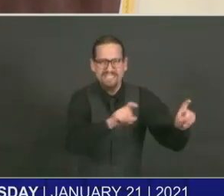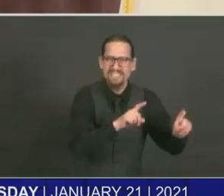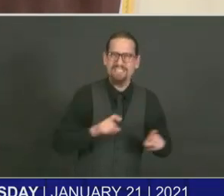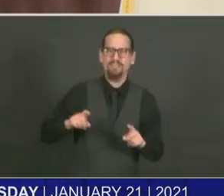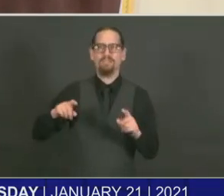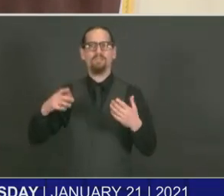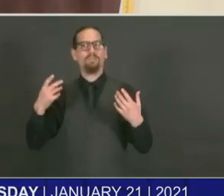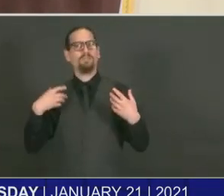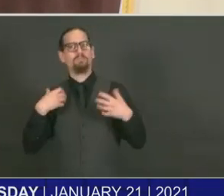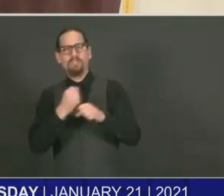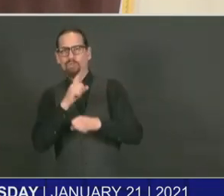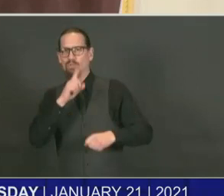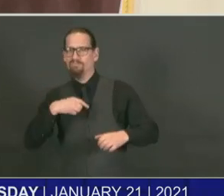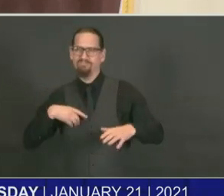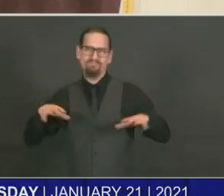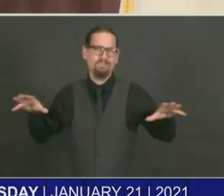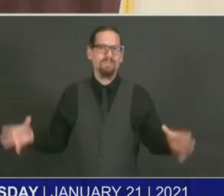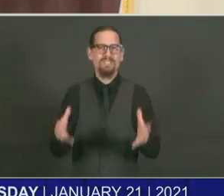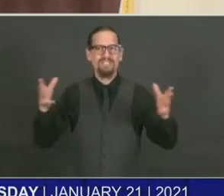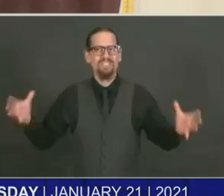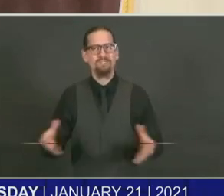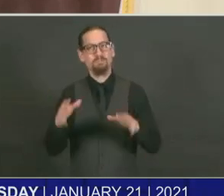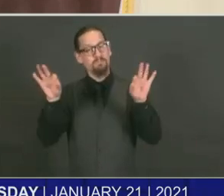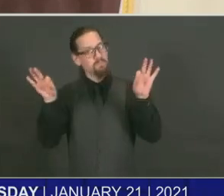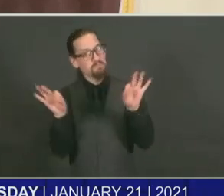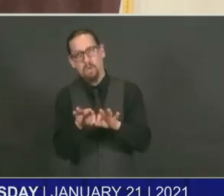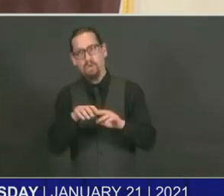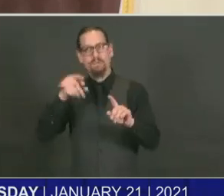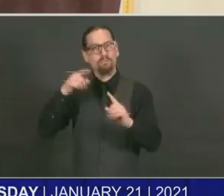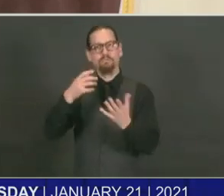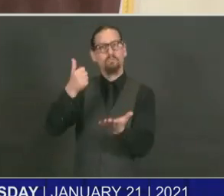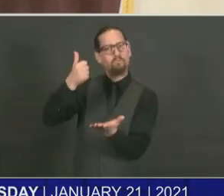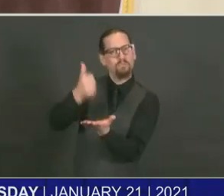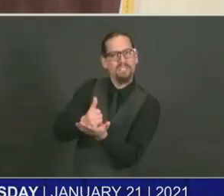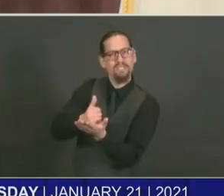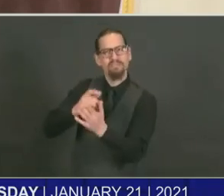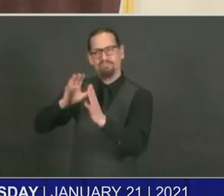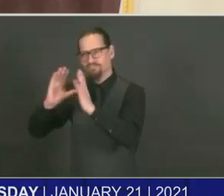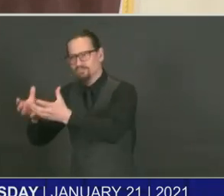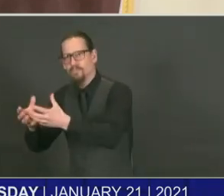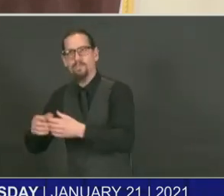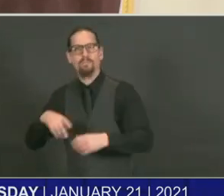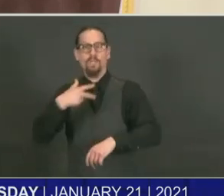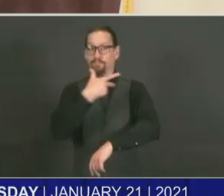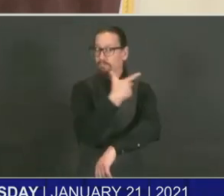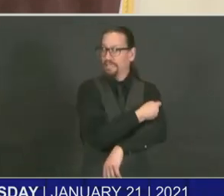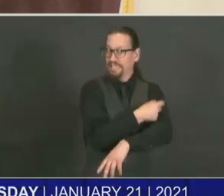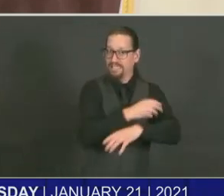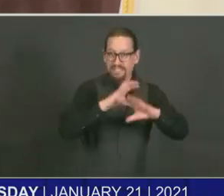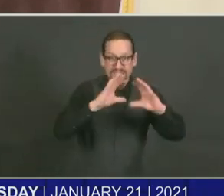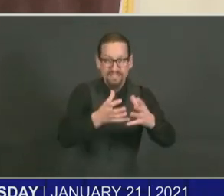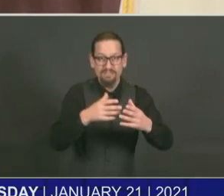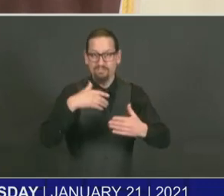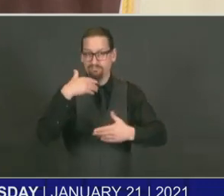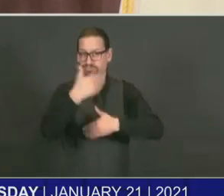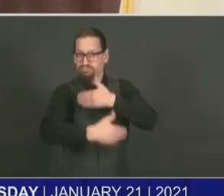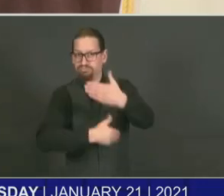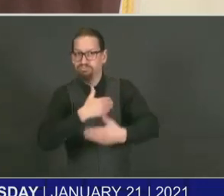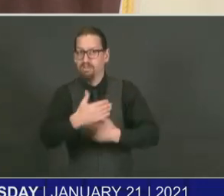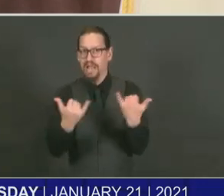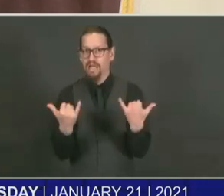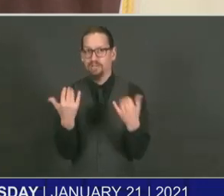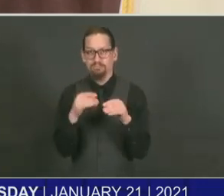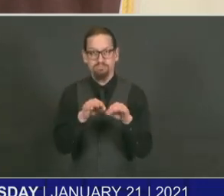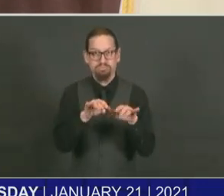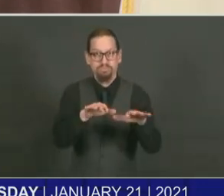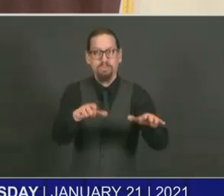drive that forward, the importance of treatment. The vaccine is slowly starting to be administered in an effective